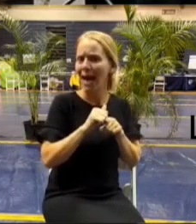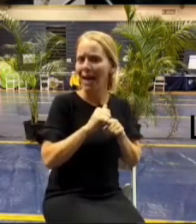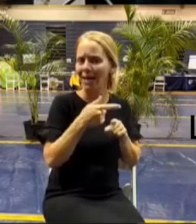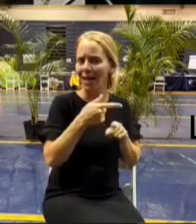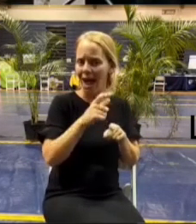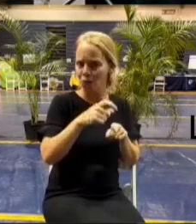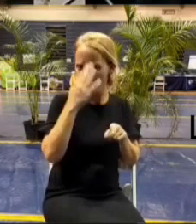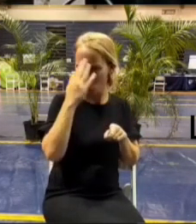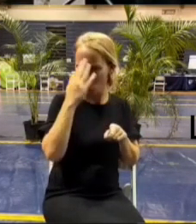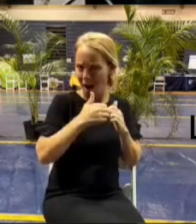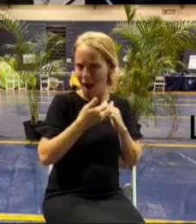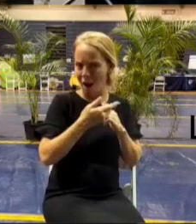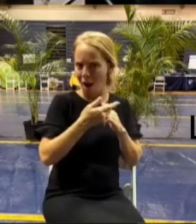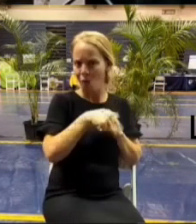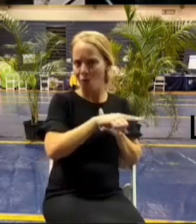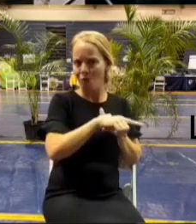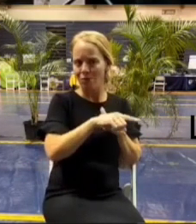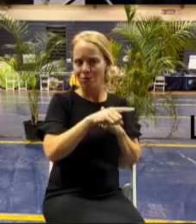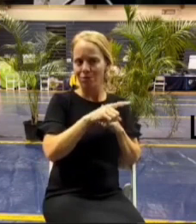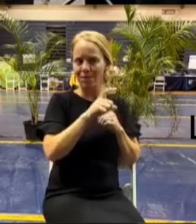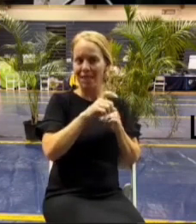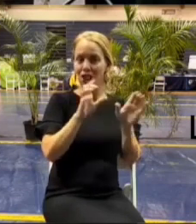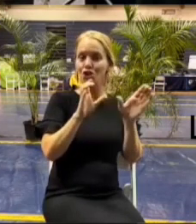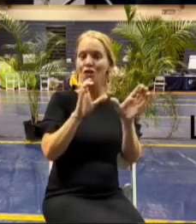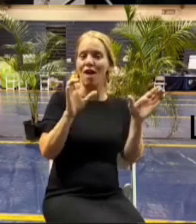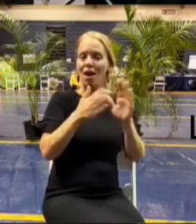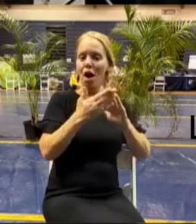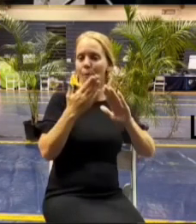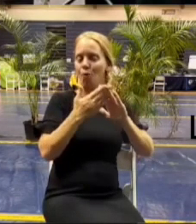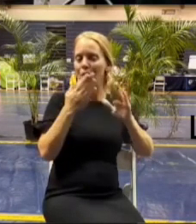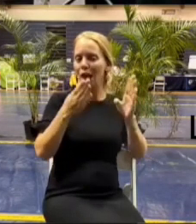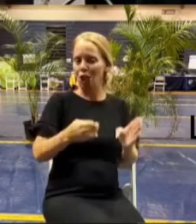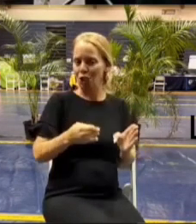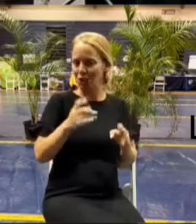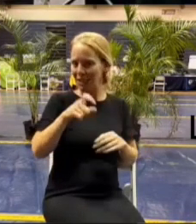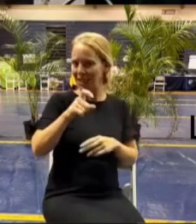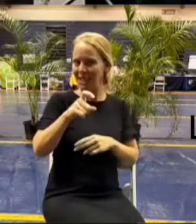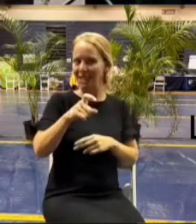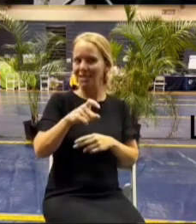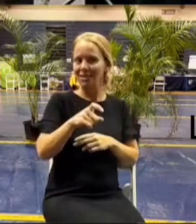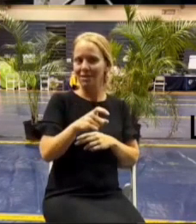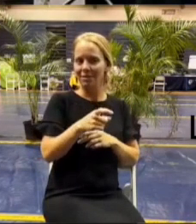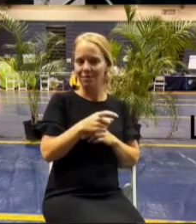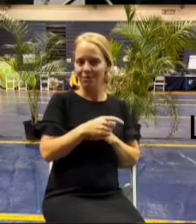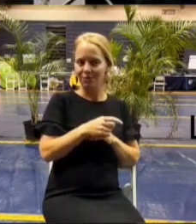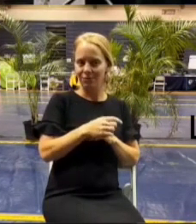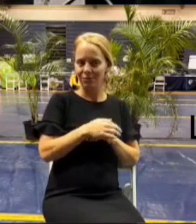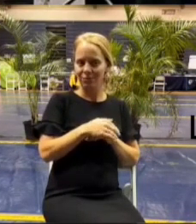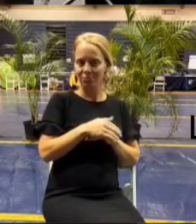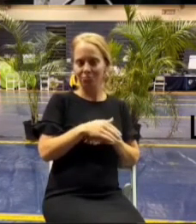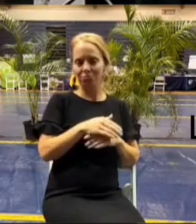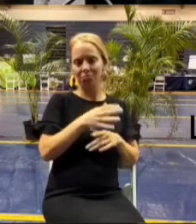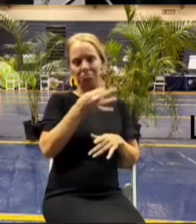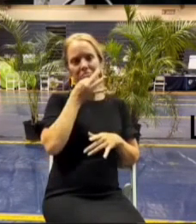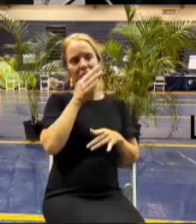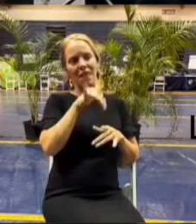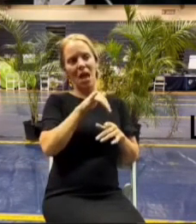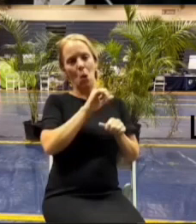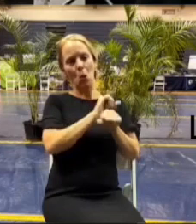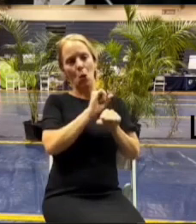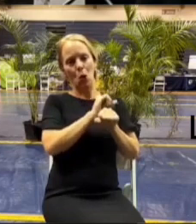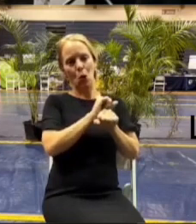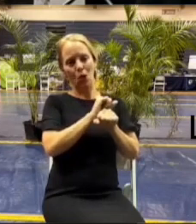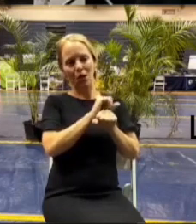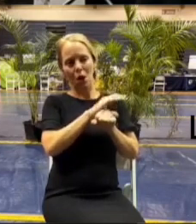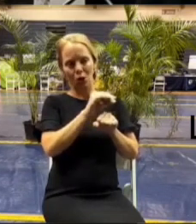know it's it requires sort of uh certified operators who know how to do that work and again it's it's their property so they have to be